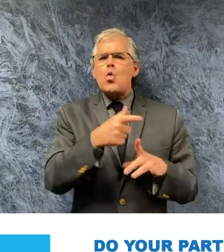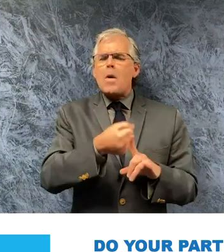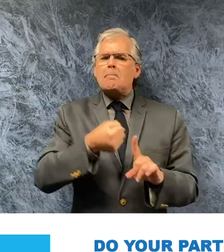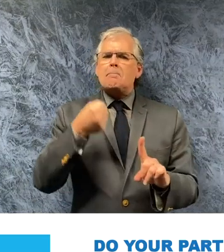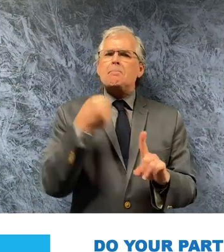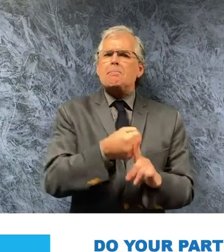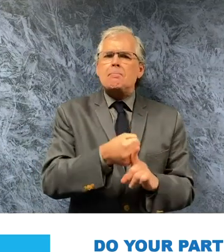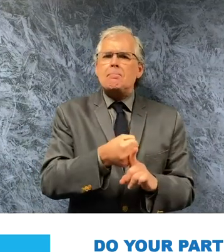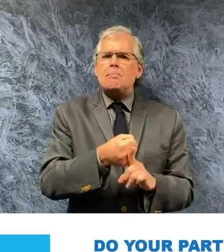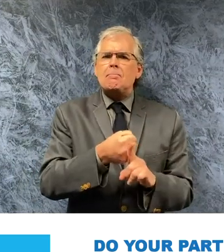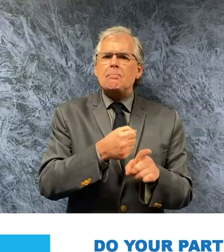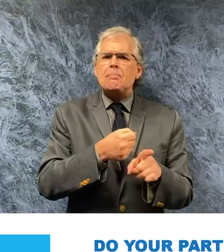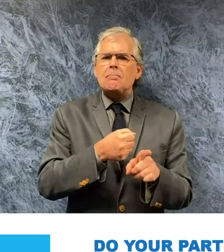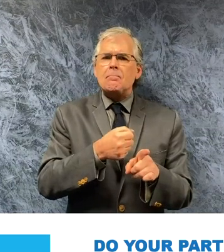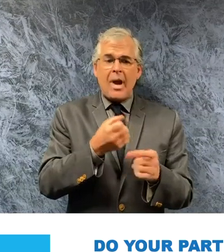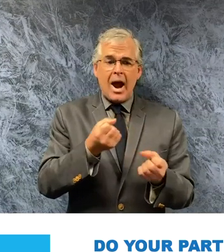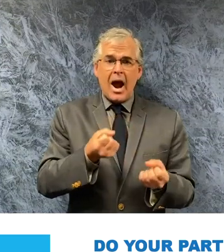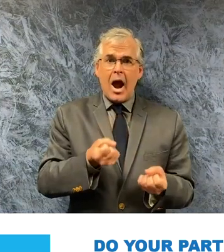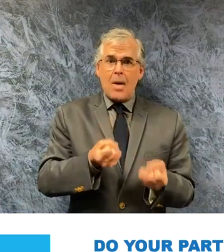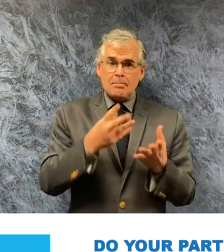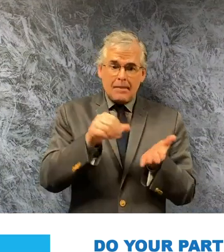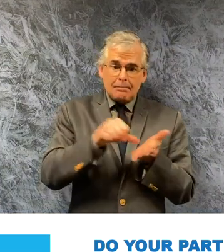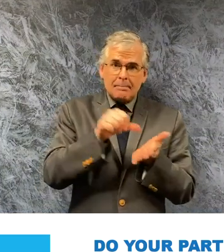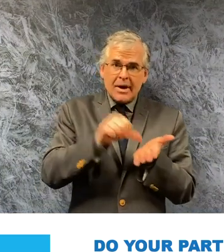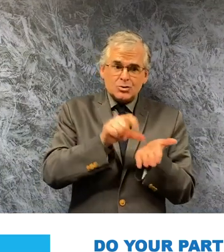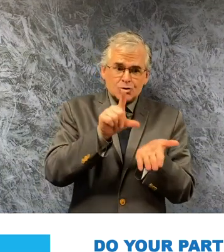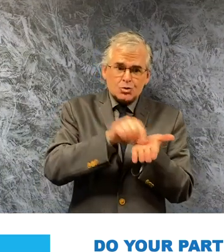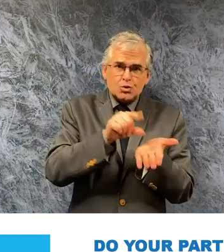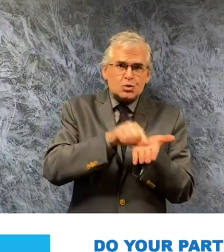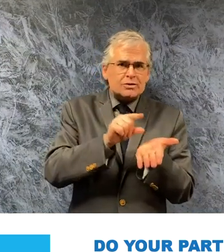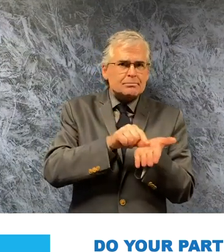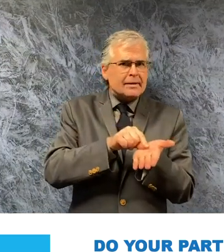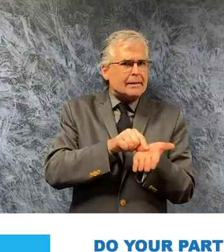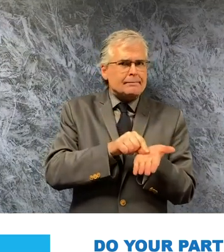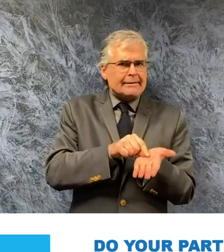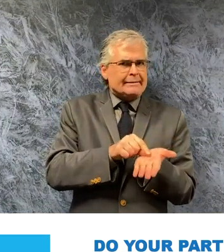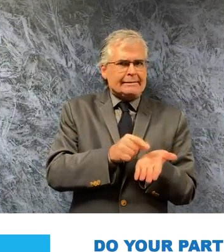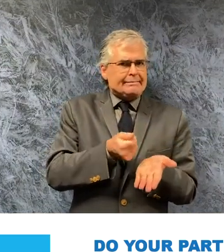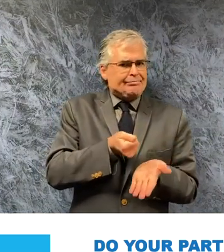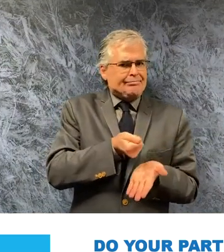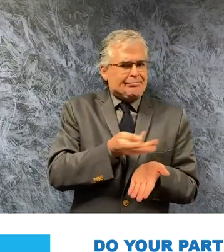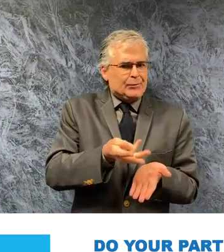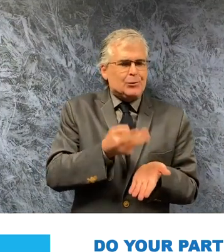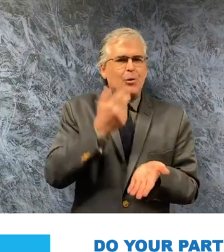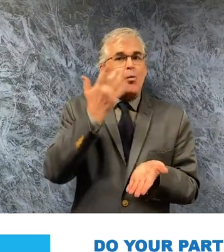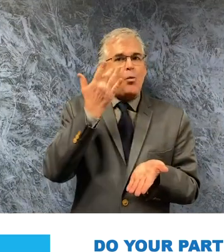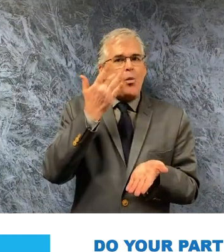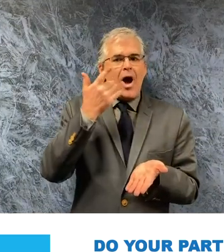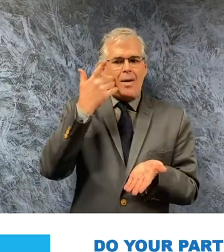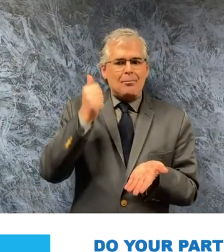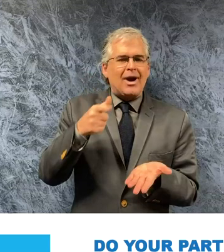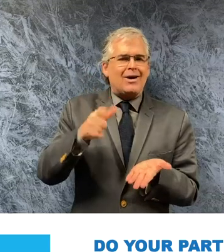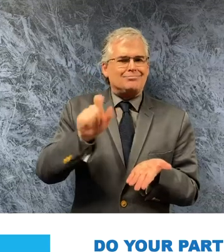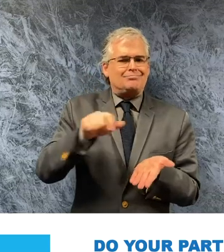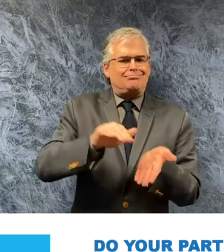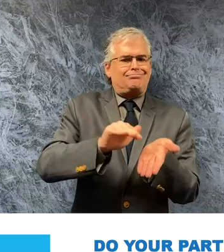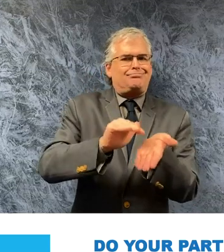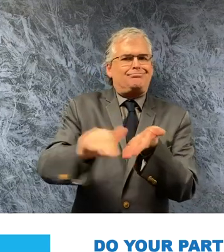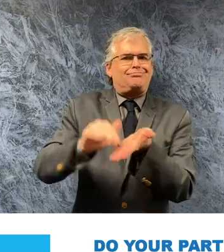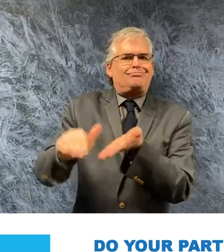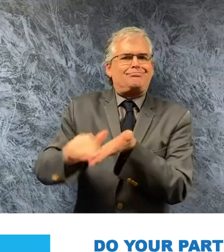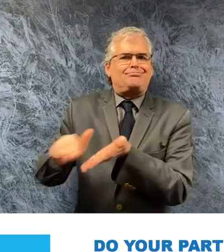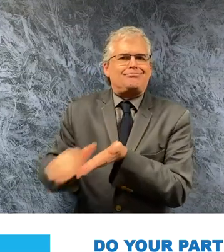the pages are smaller there are not as many pages in there i know reporters have been let go journalists have been taking cuts some